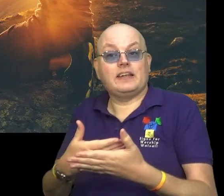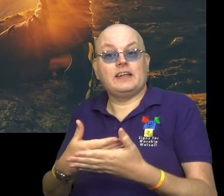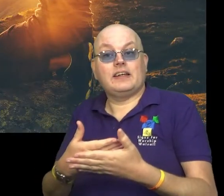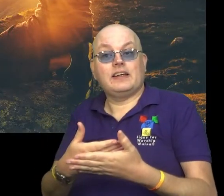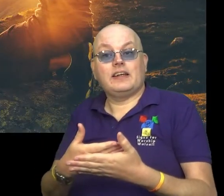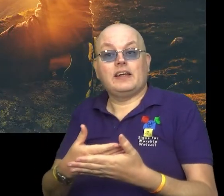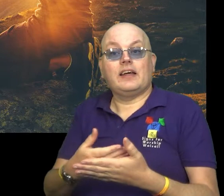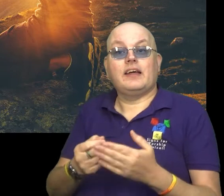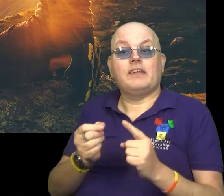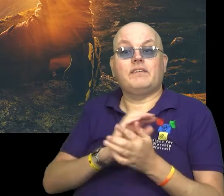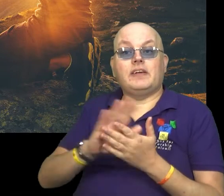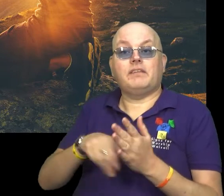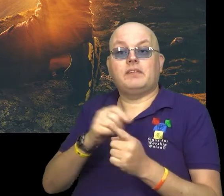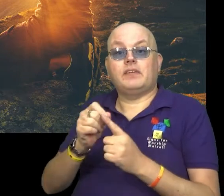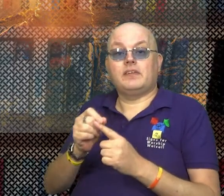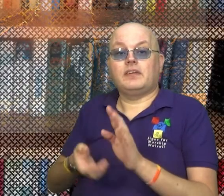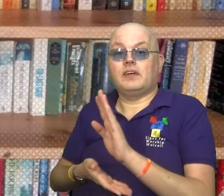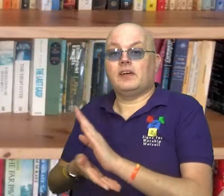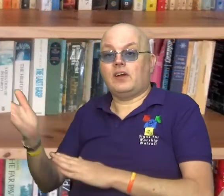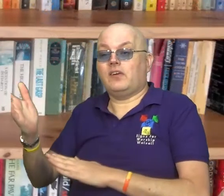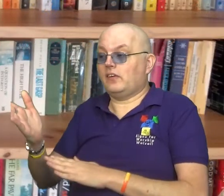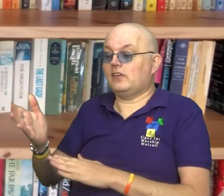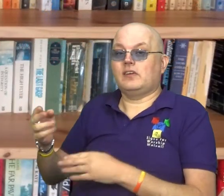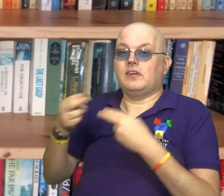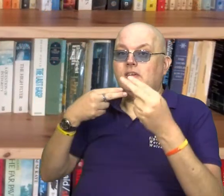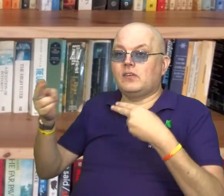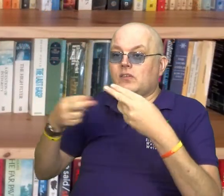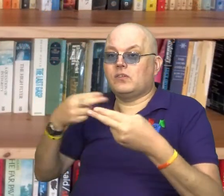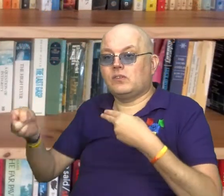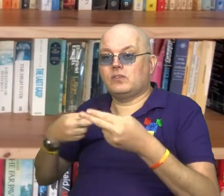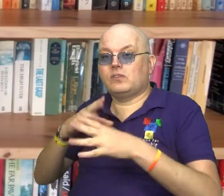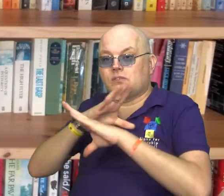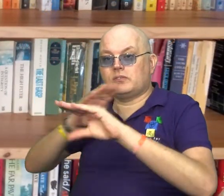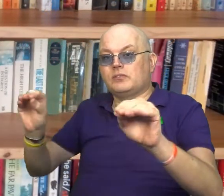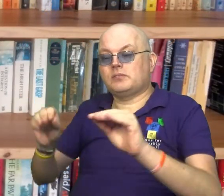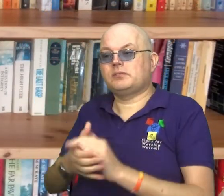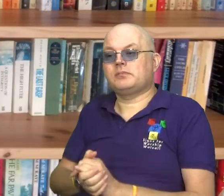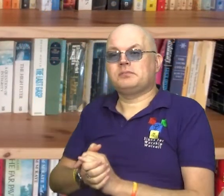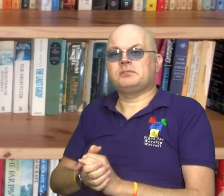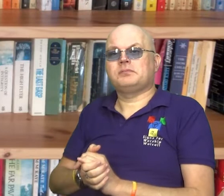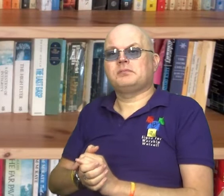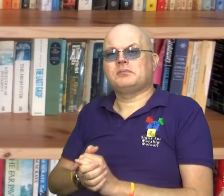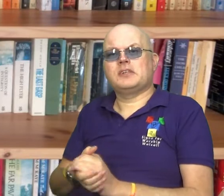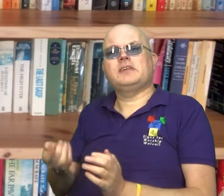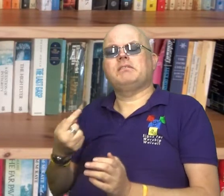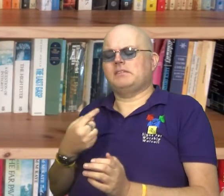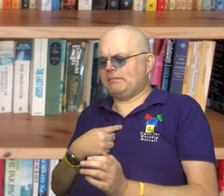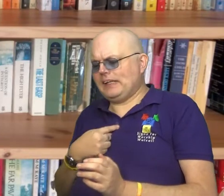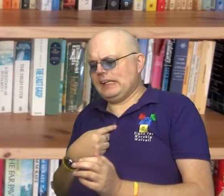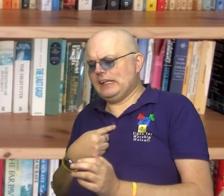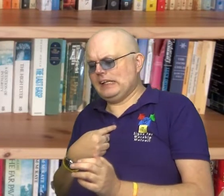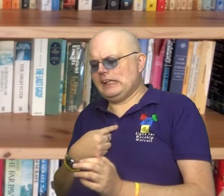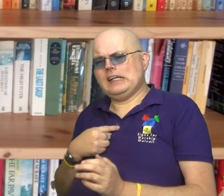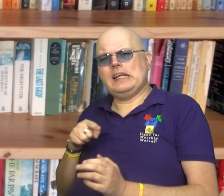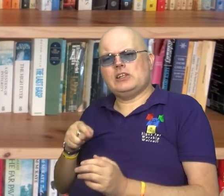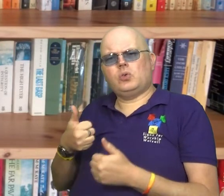passage, Philip is taken away to carry on the good work of preaching the gospel. And it seems to me that